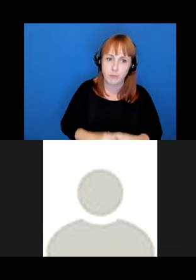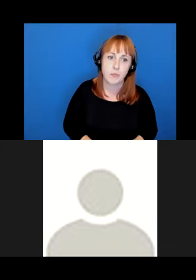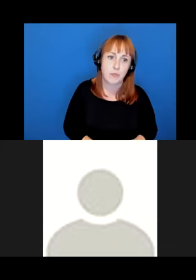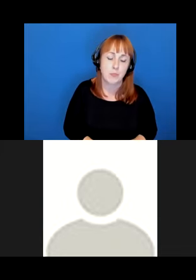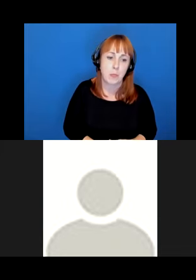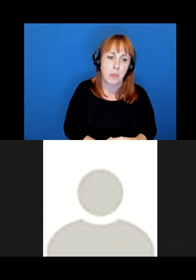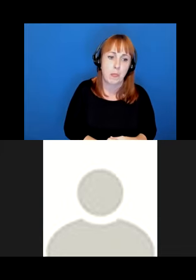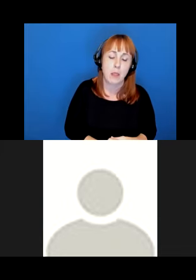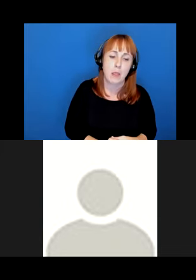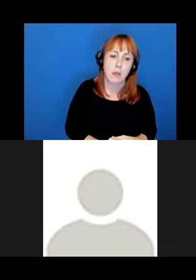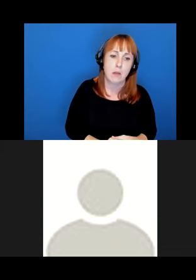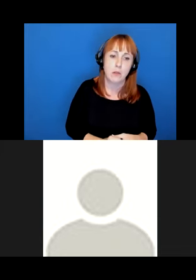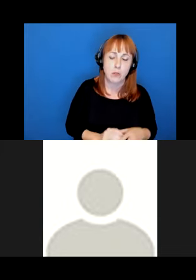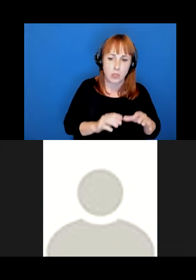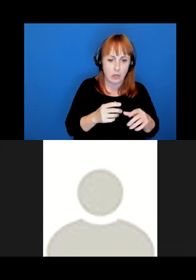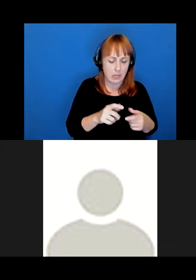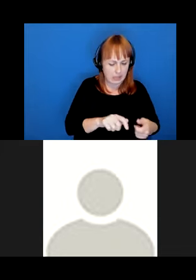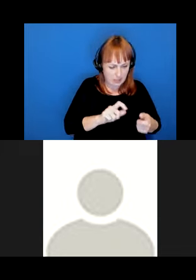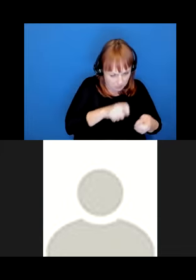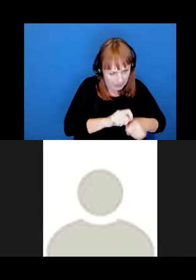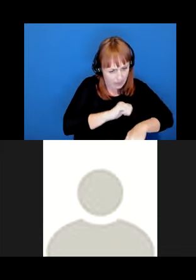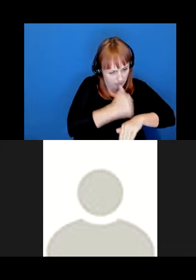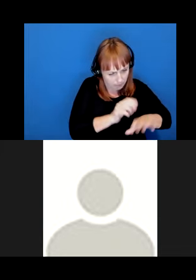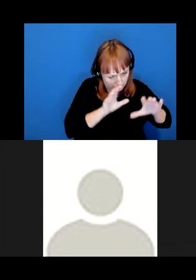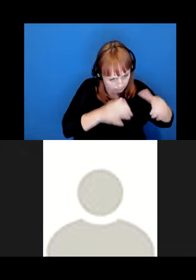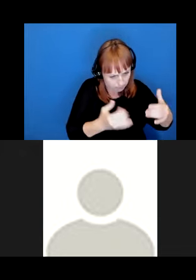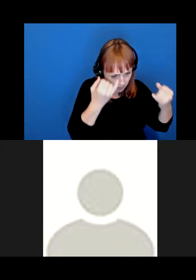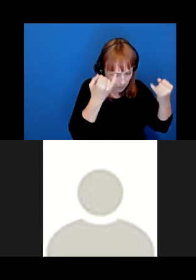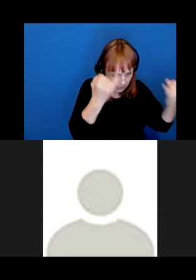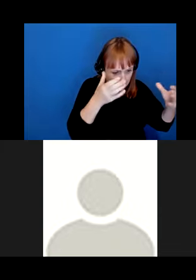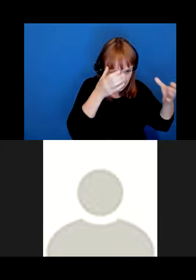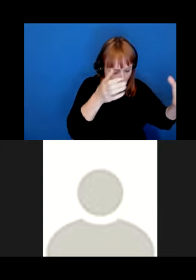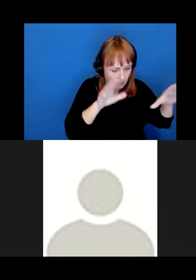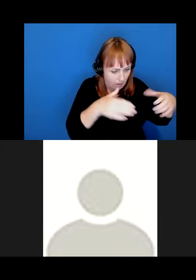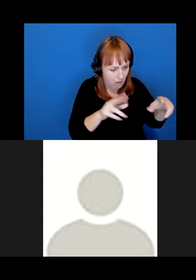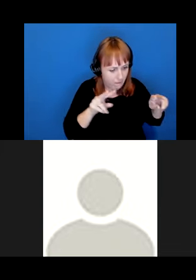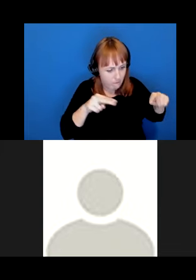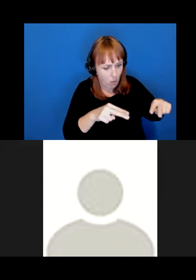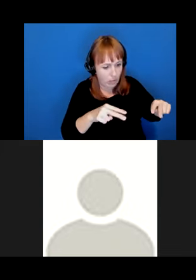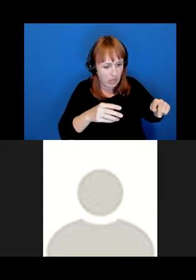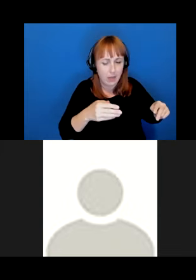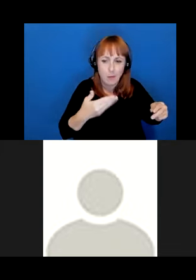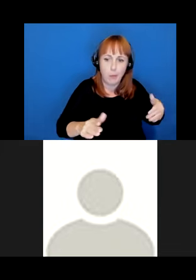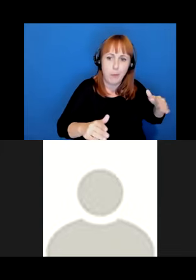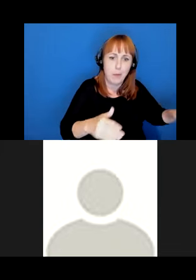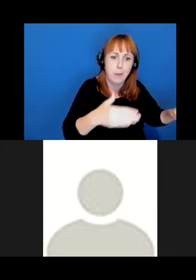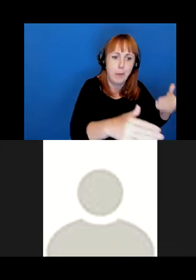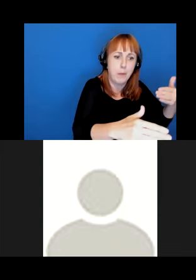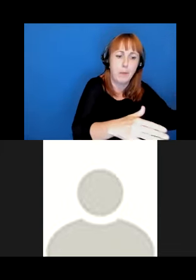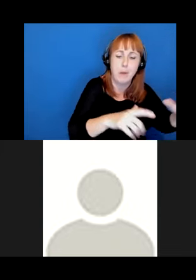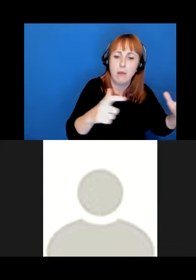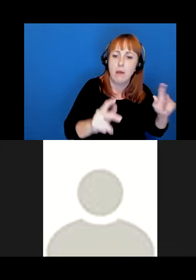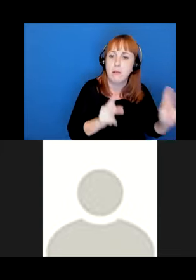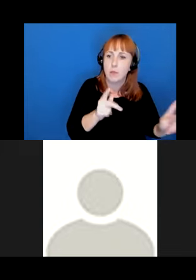Rather than focusing on a fixed prototype of an idealized language user, which risks excluding a large number of people who are